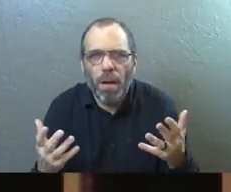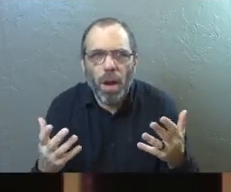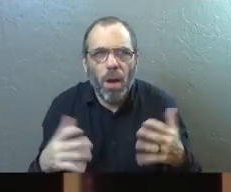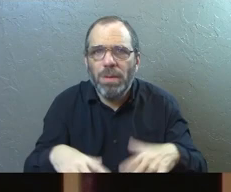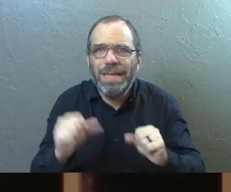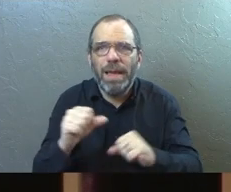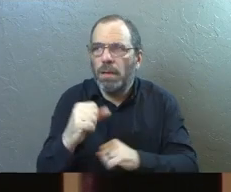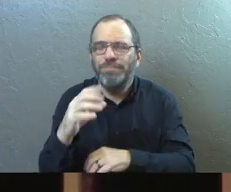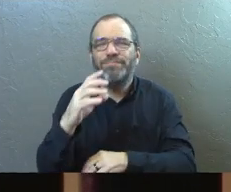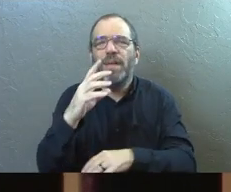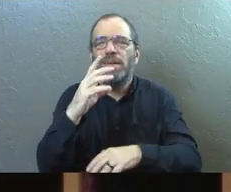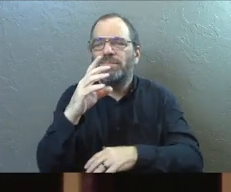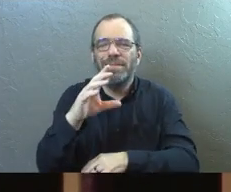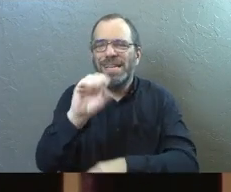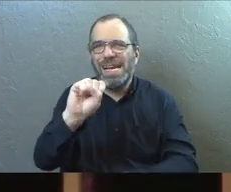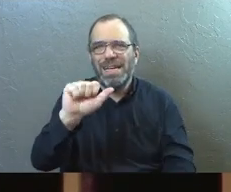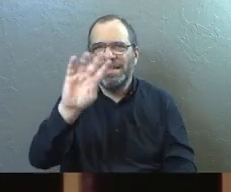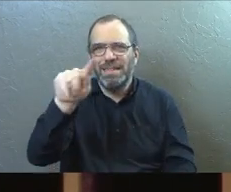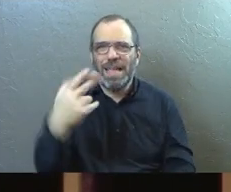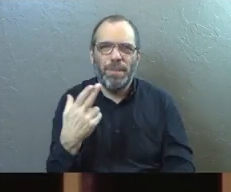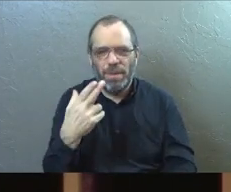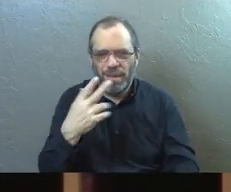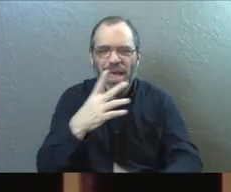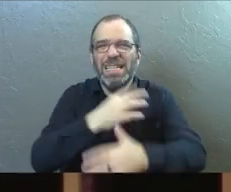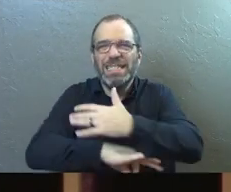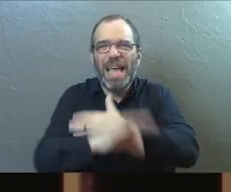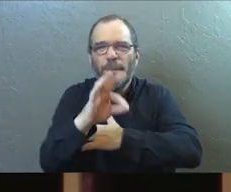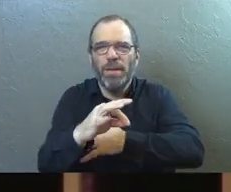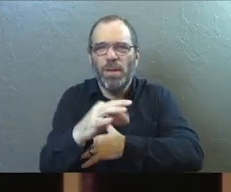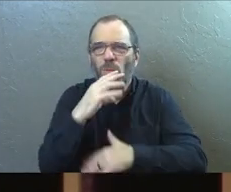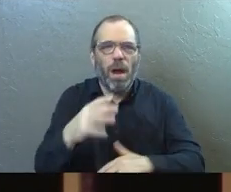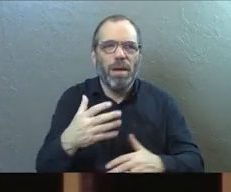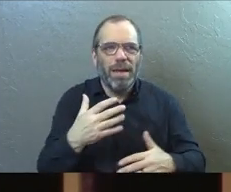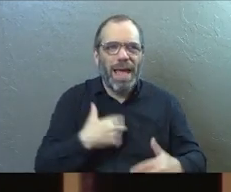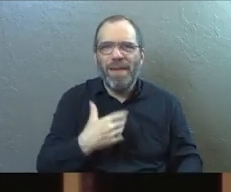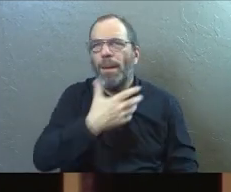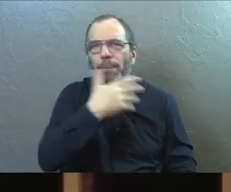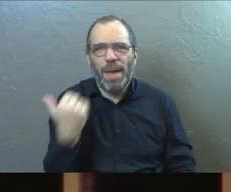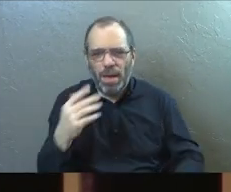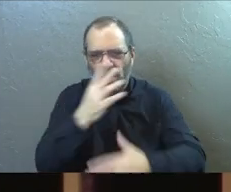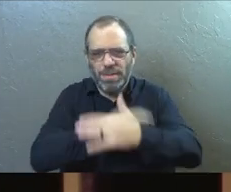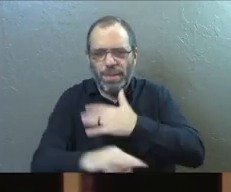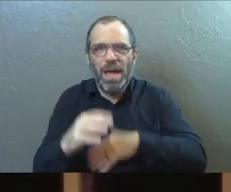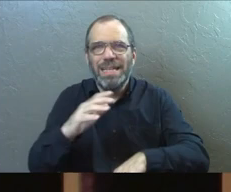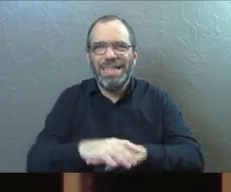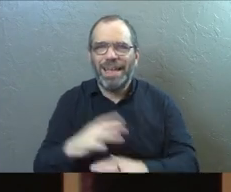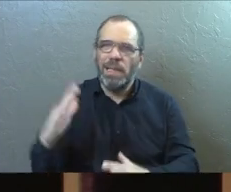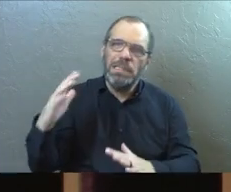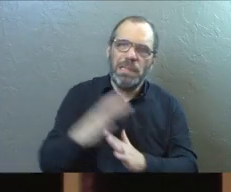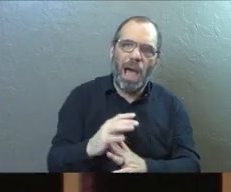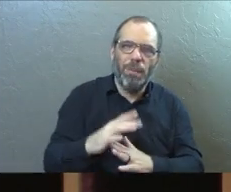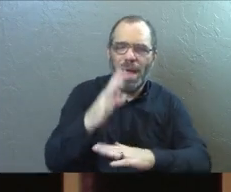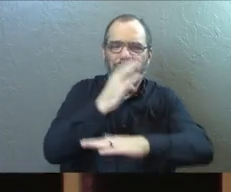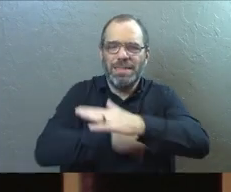Sabbath. Some of you guys take Sabbath wrong. Take a better Sabbath. Take a deluxe Sabbath.